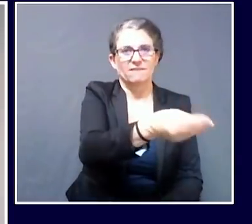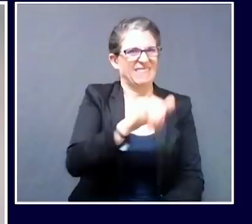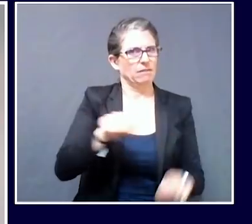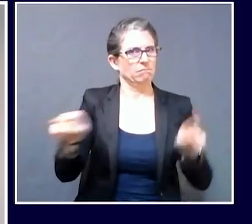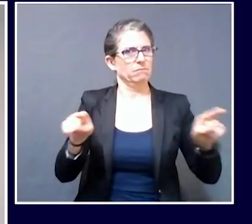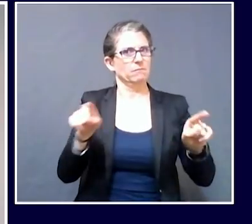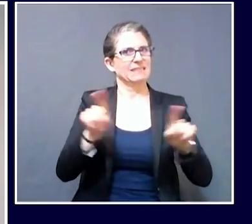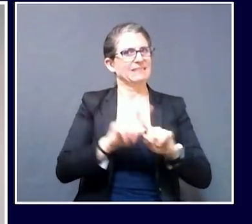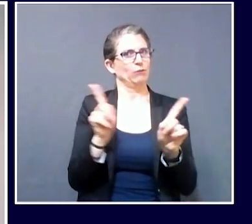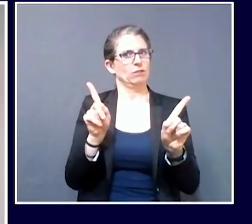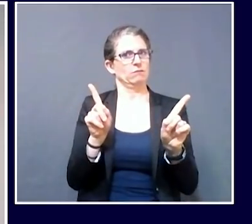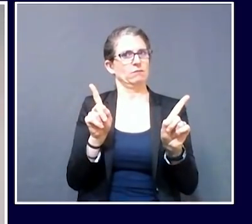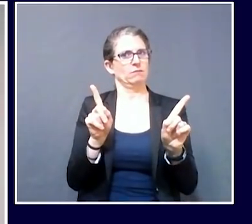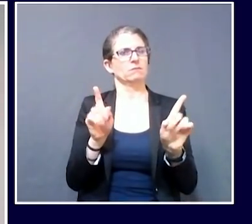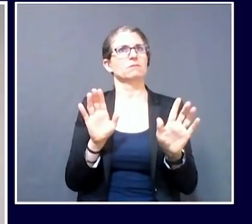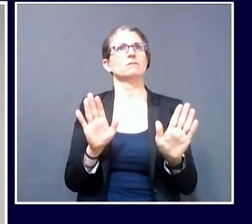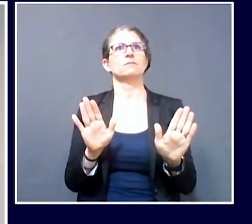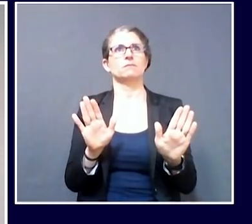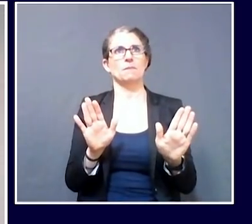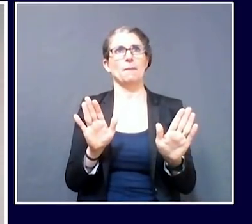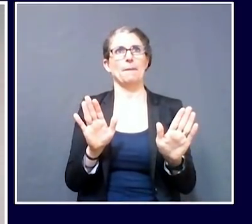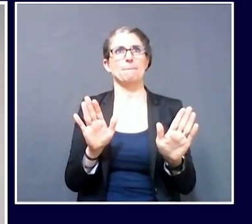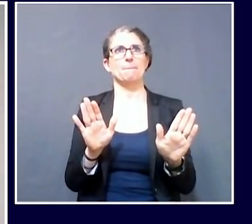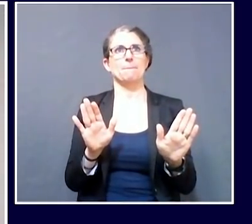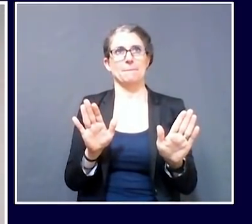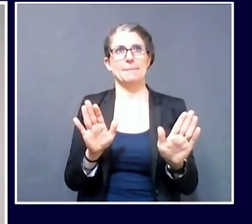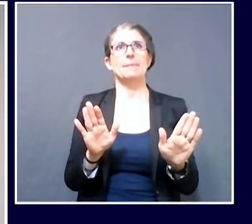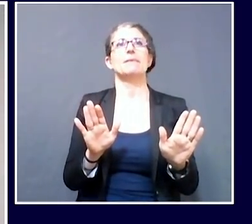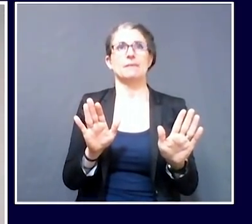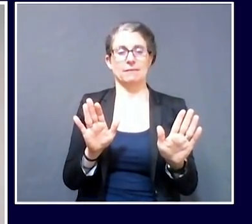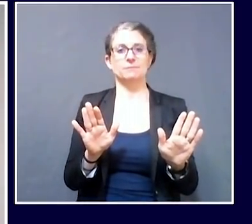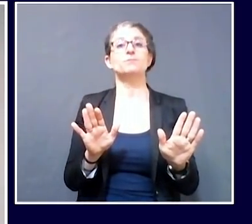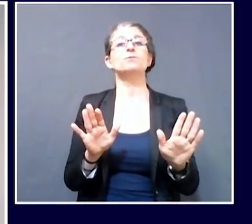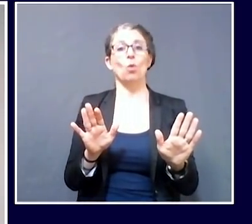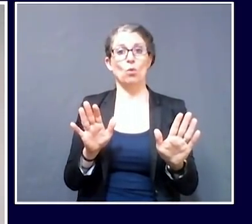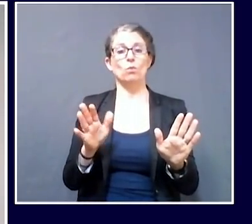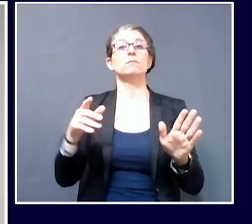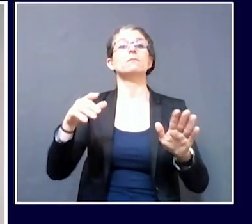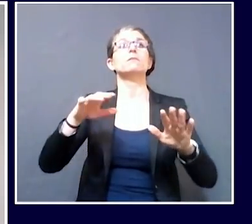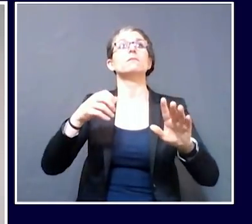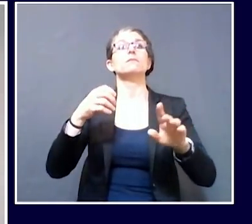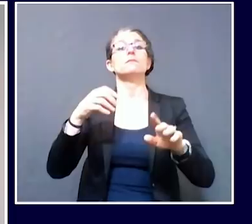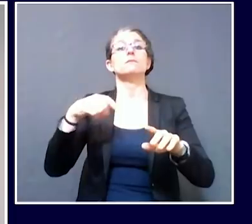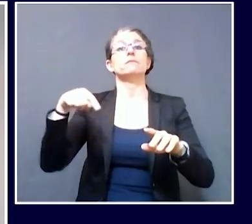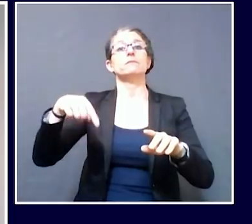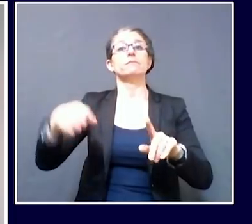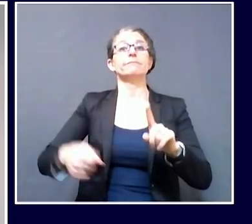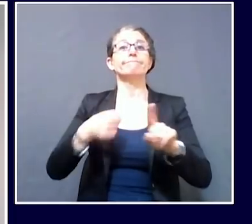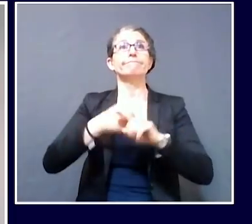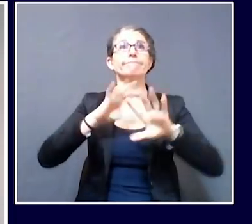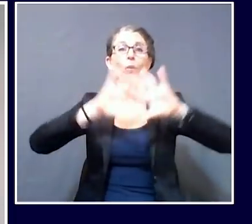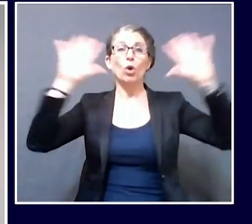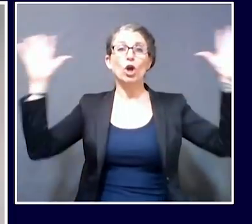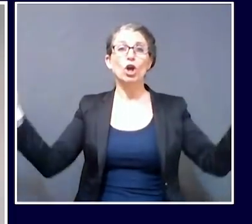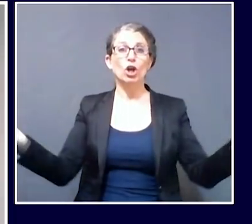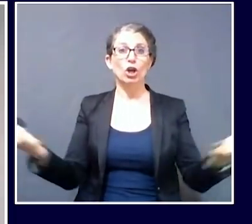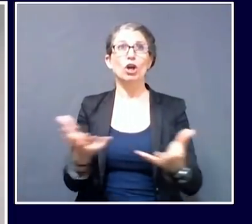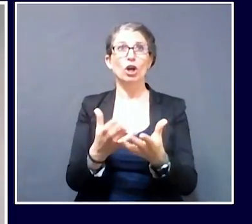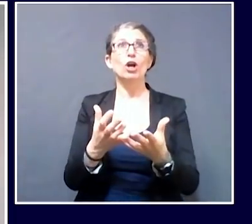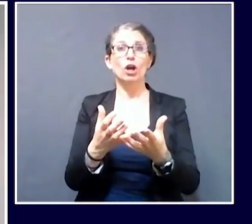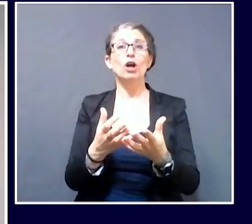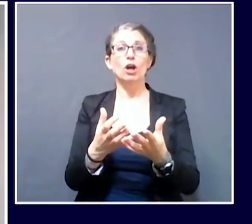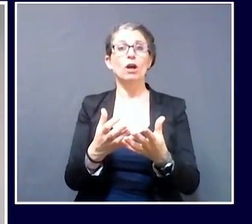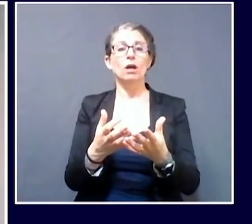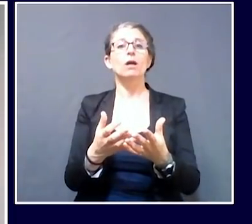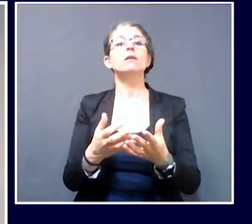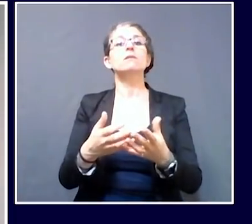pandemic was several months ago when an emerging weight of science emerged that showed that